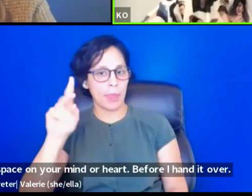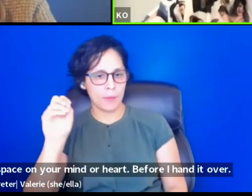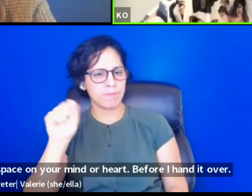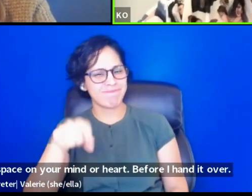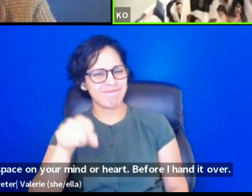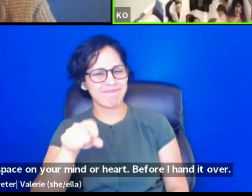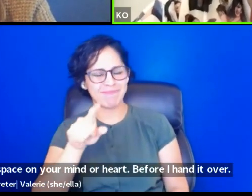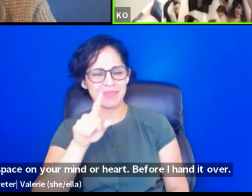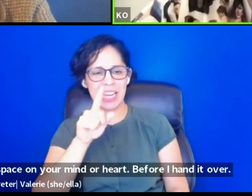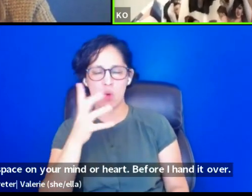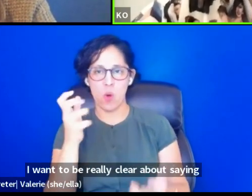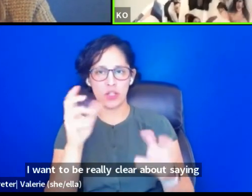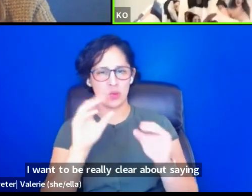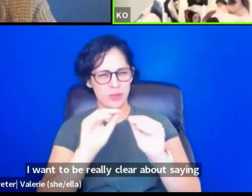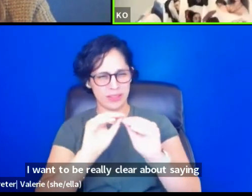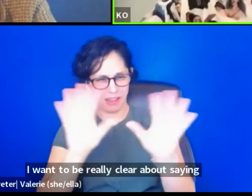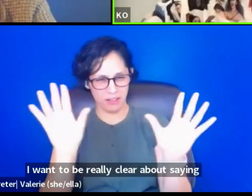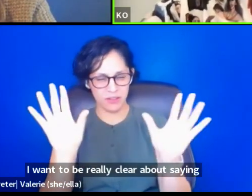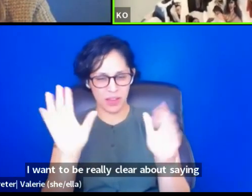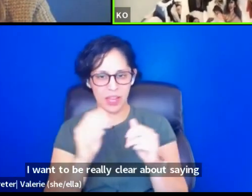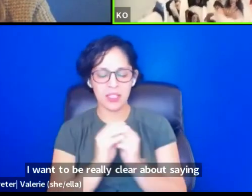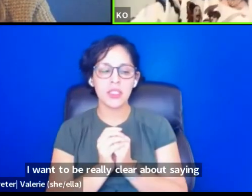really clear about saying that if,